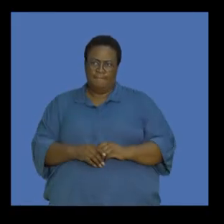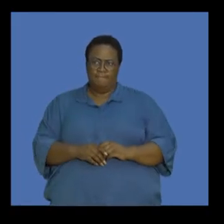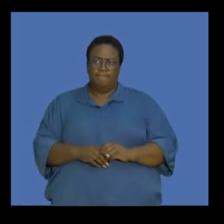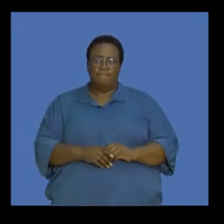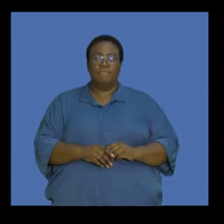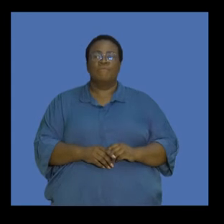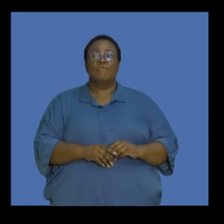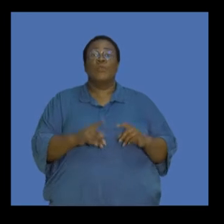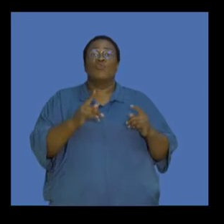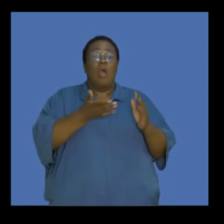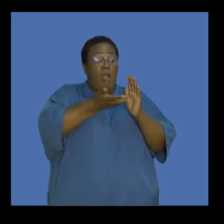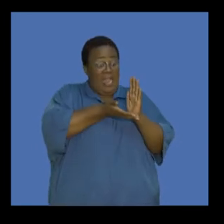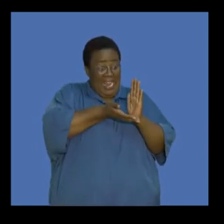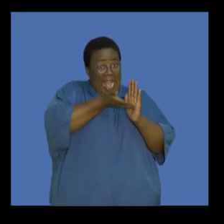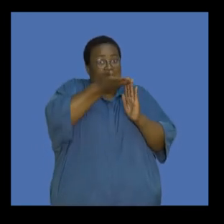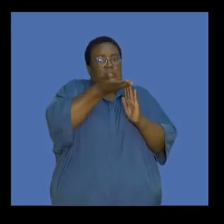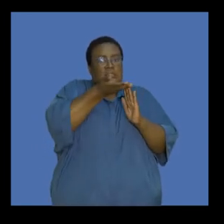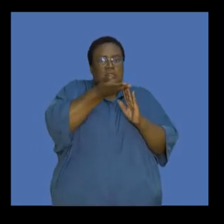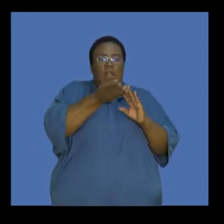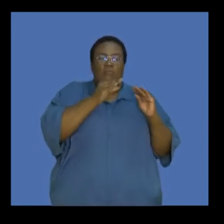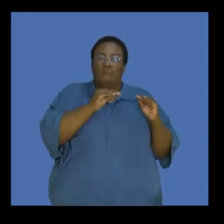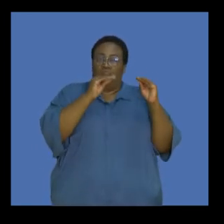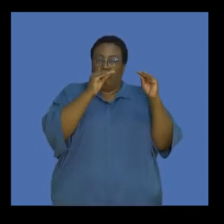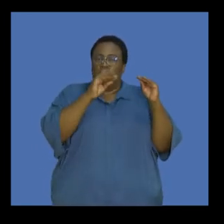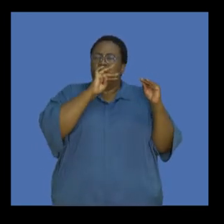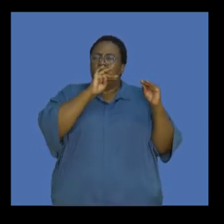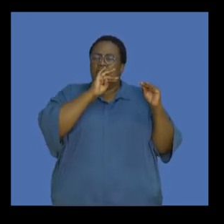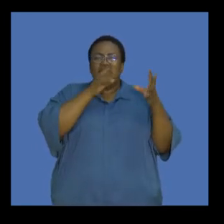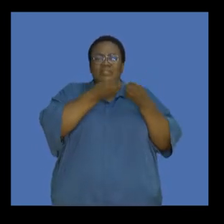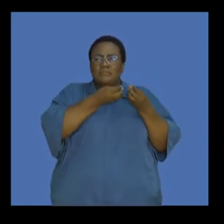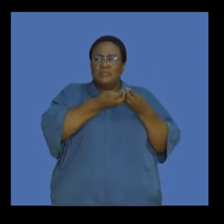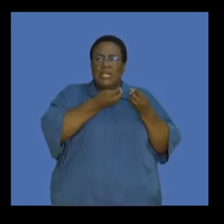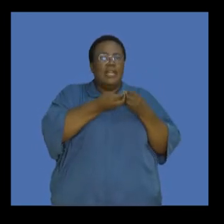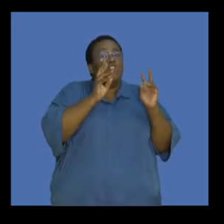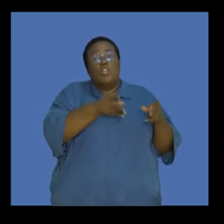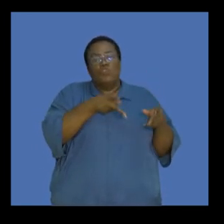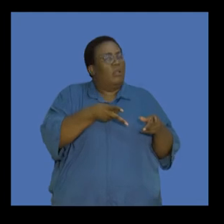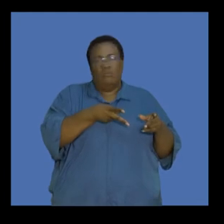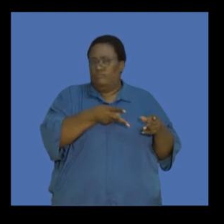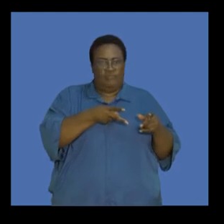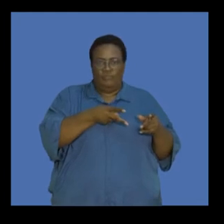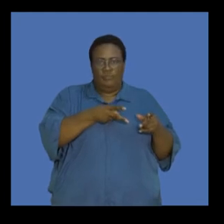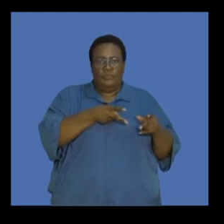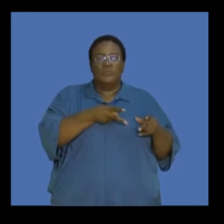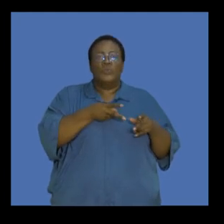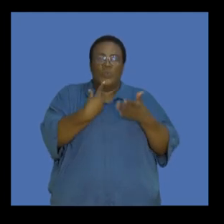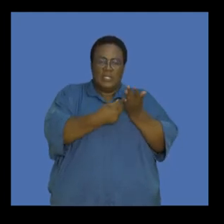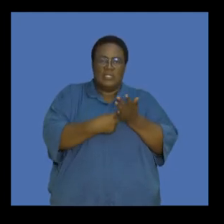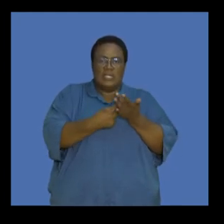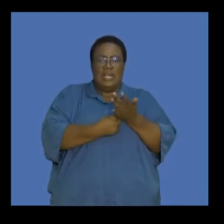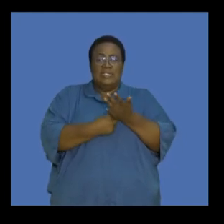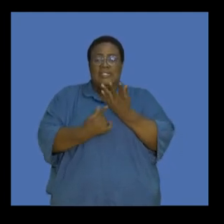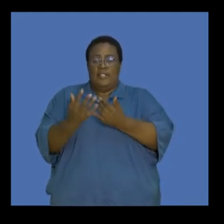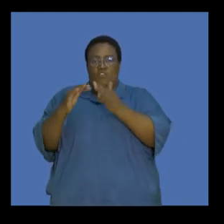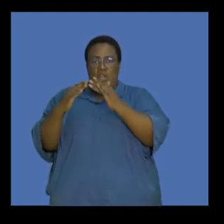talk about the enhanced greenhouse effect, we're essentially talking about something that is not natural. We did discuss the greenhouse effect